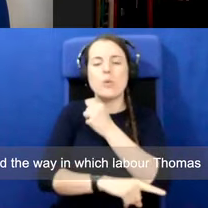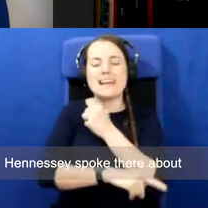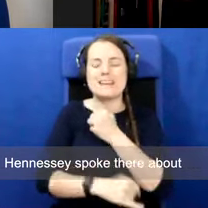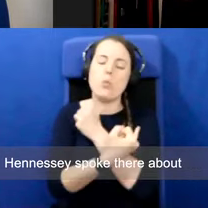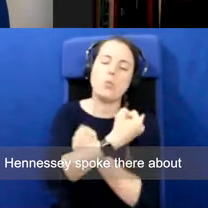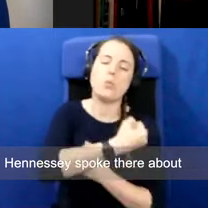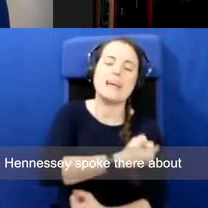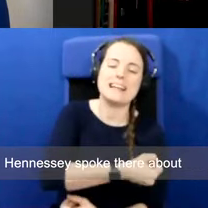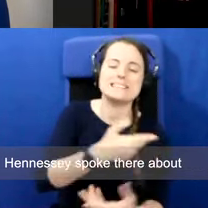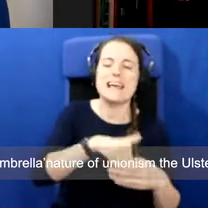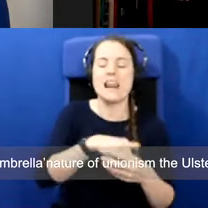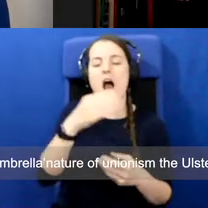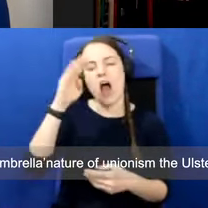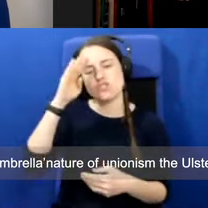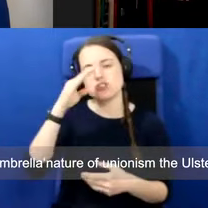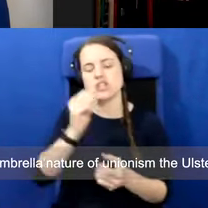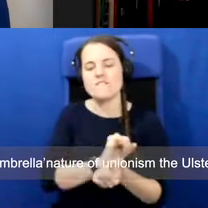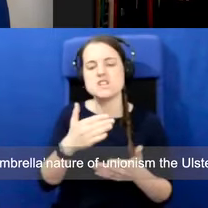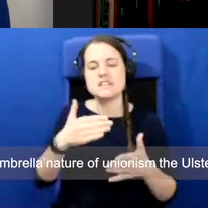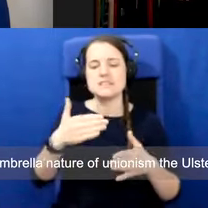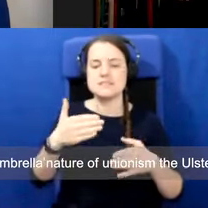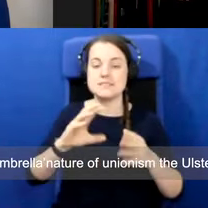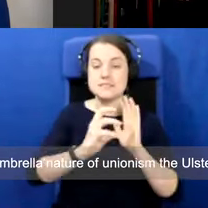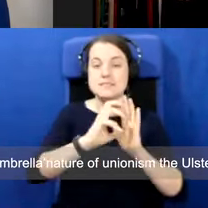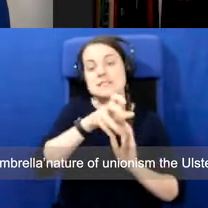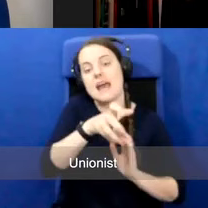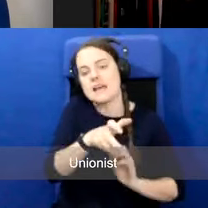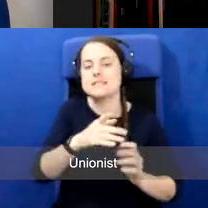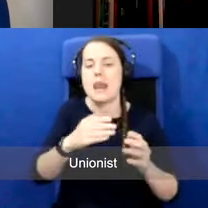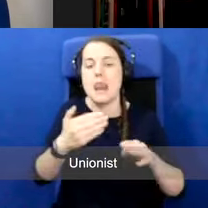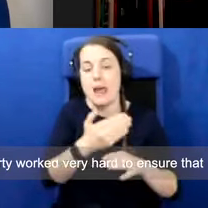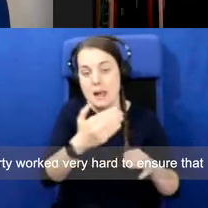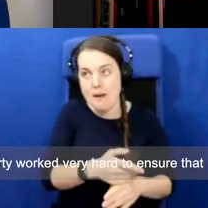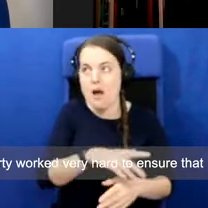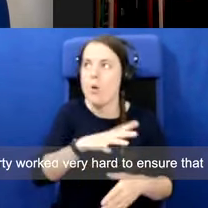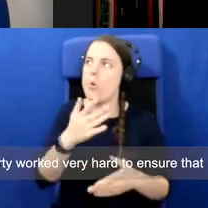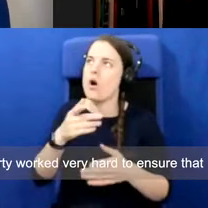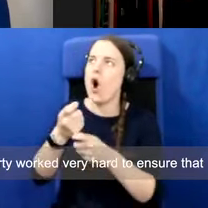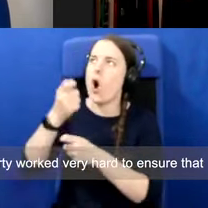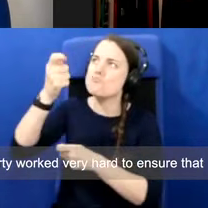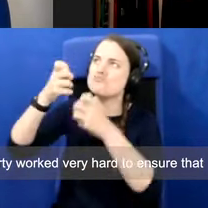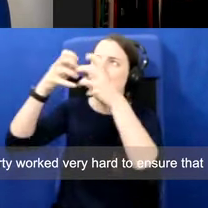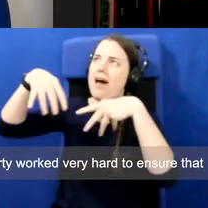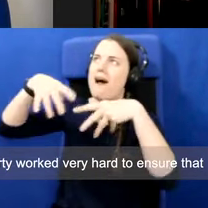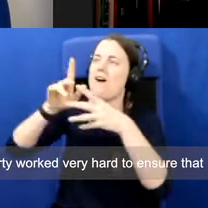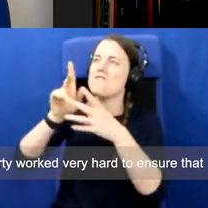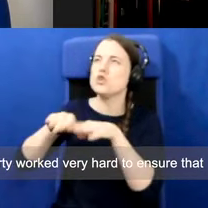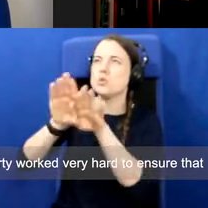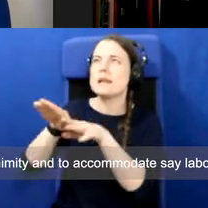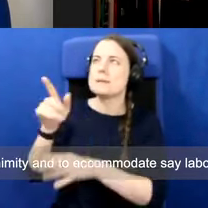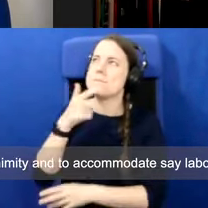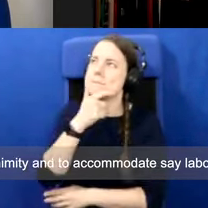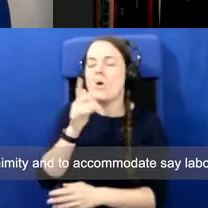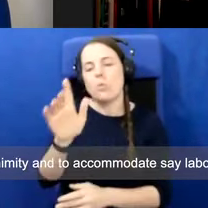in which Labour, Thomas Hennessey spoke there about the umbrella nature of unionism. The Ulster Unionist Party worked very hard